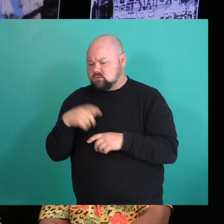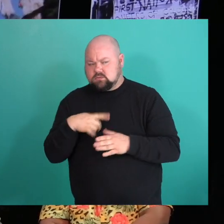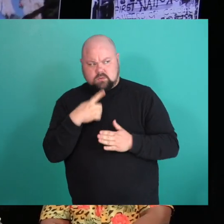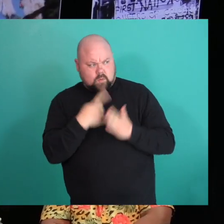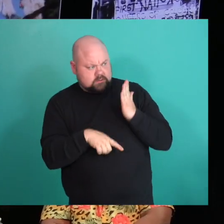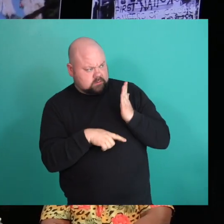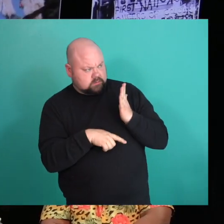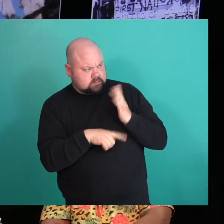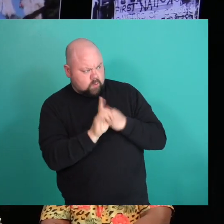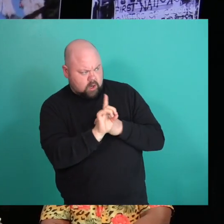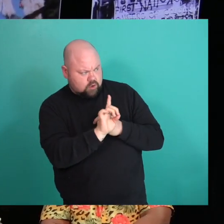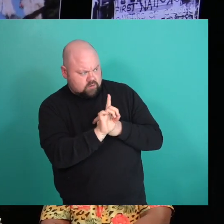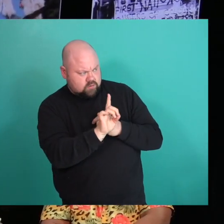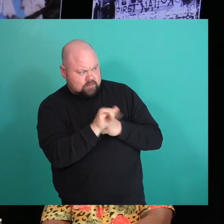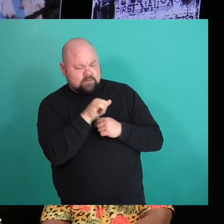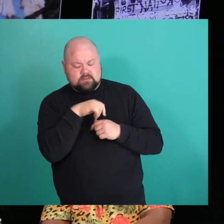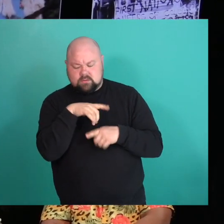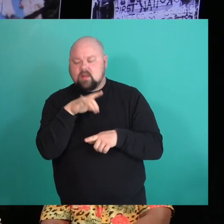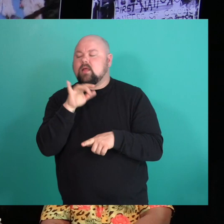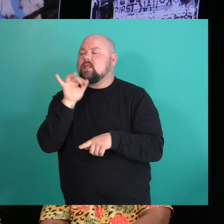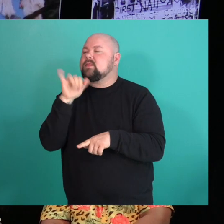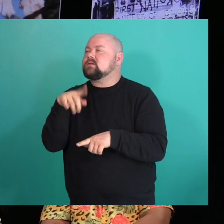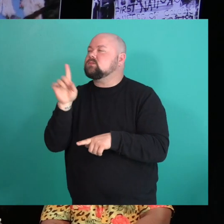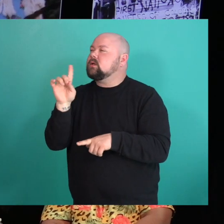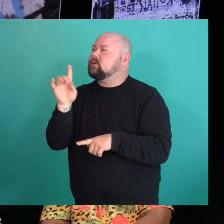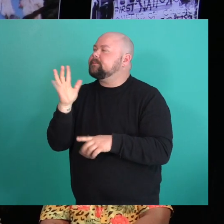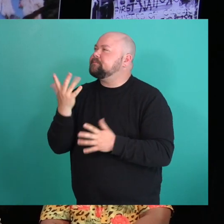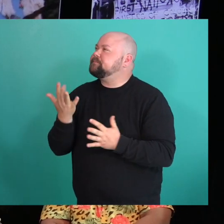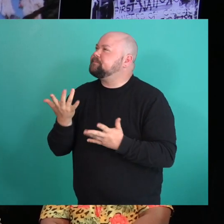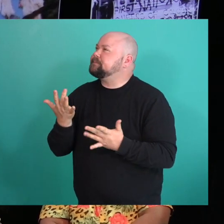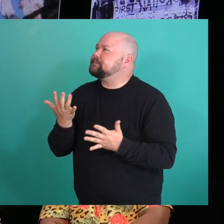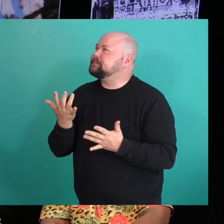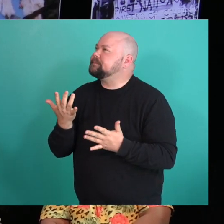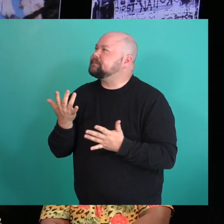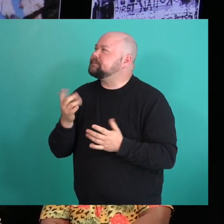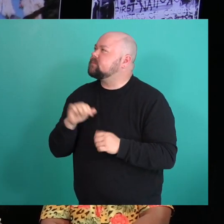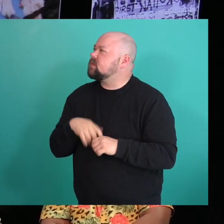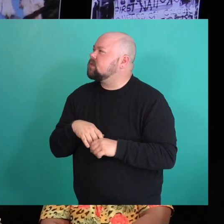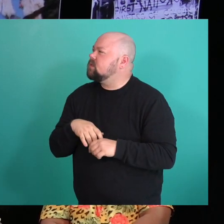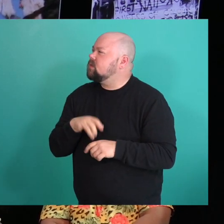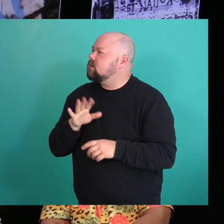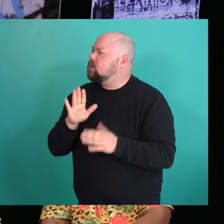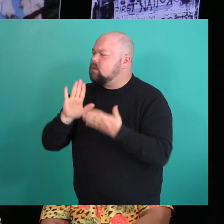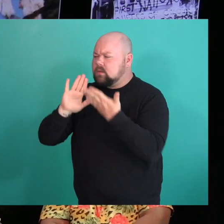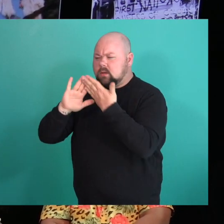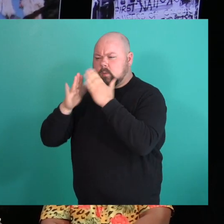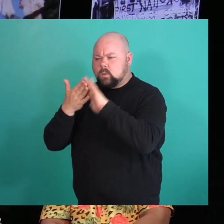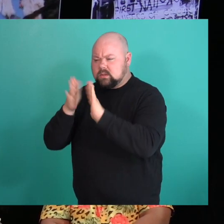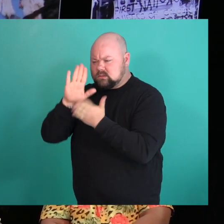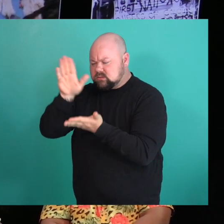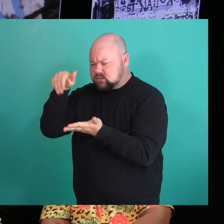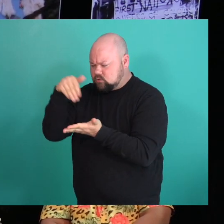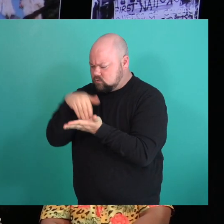Exactly. The Gandhi dancer. It's where the, um, what's the, what's the community center there?